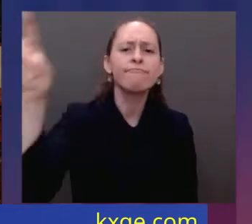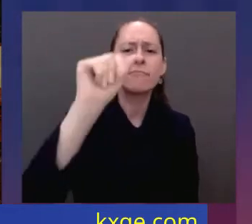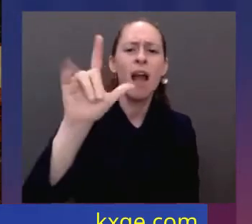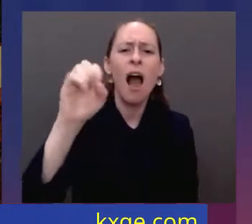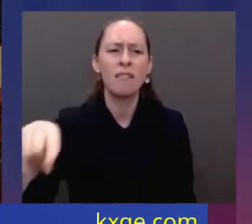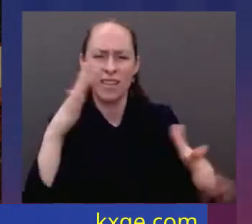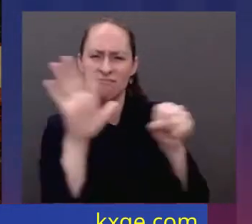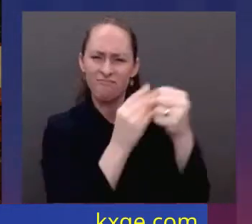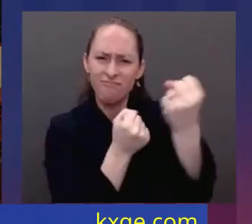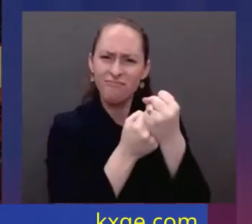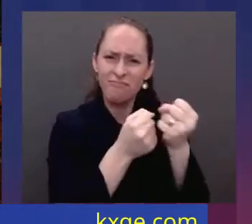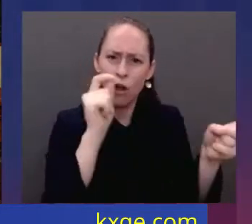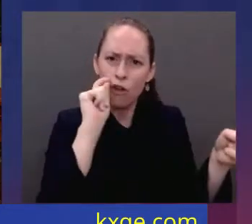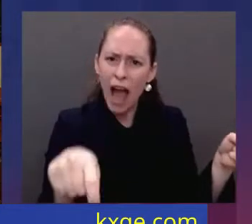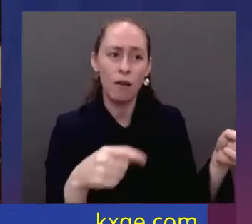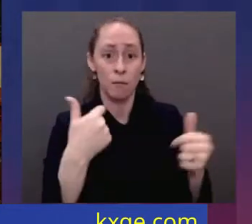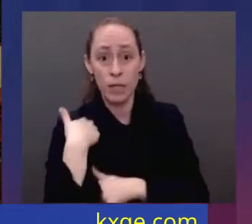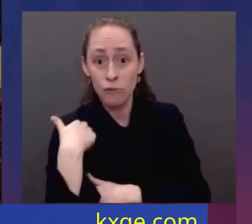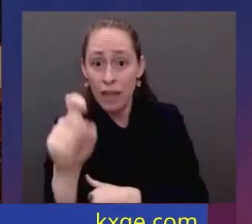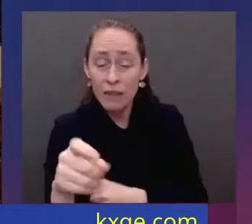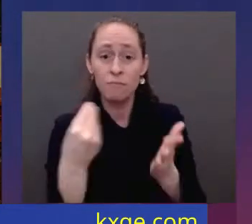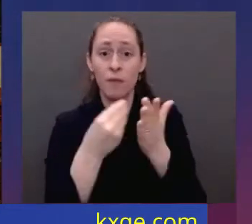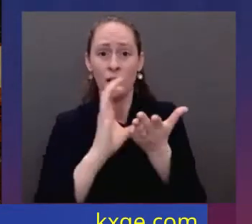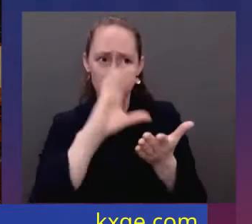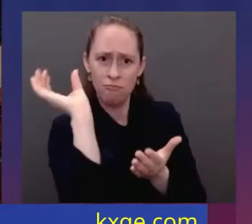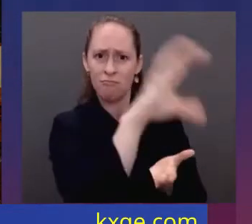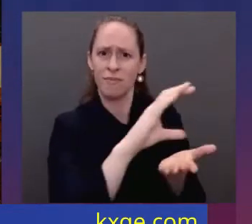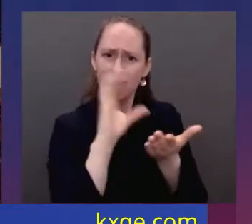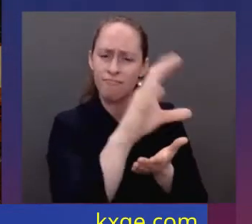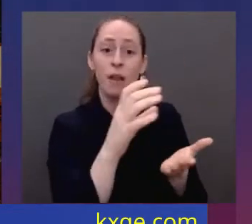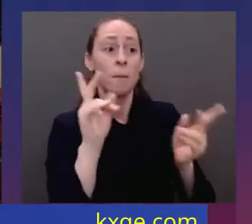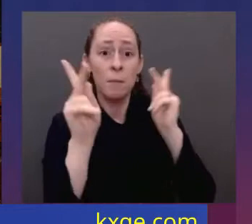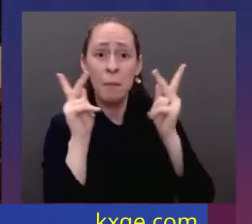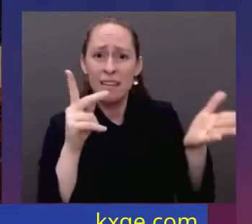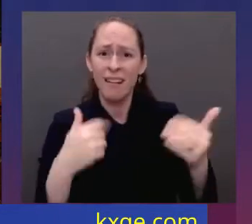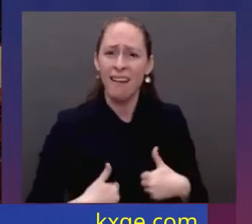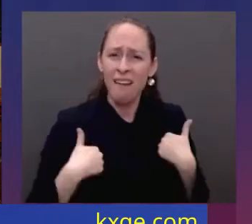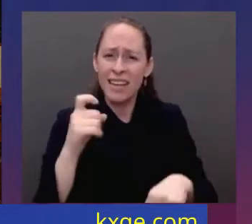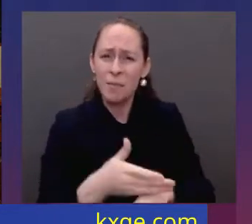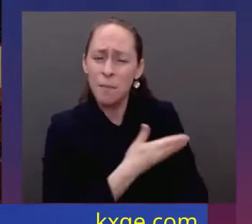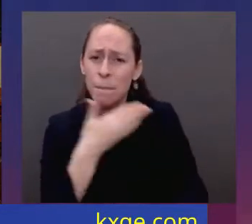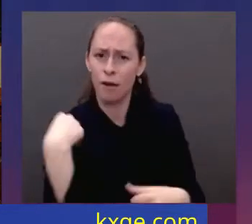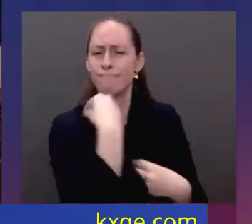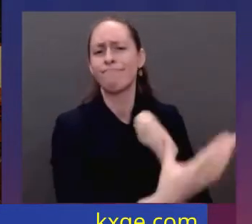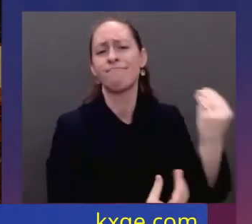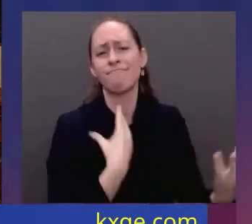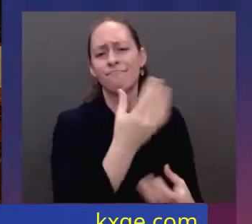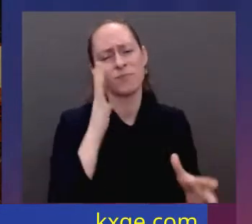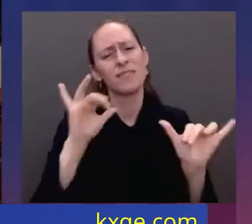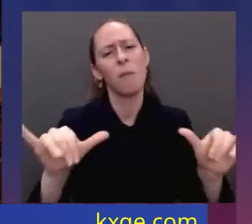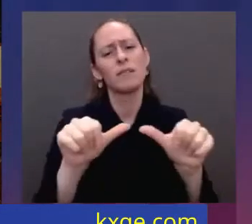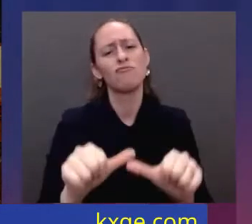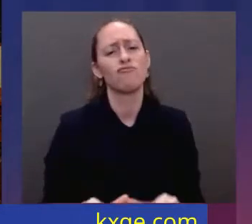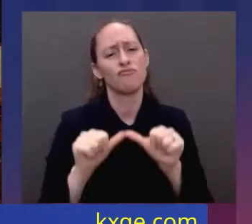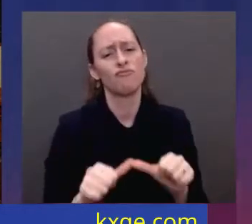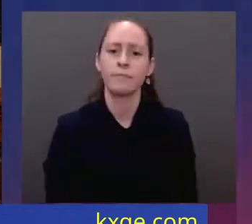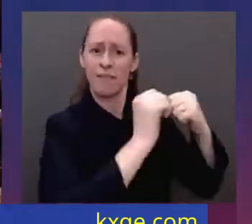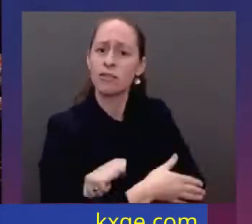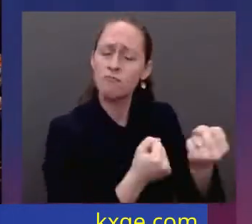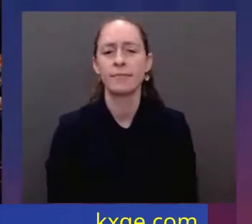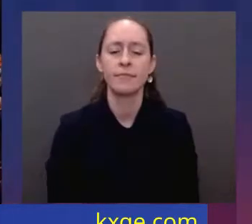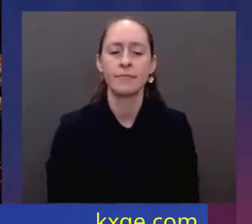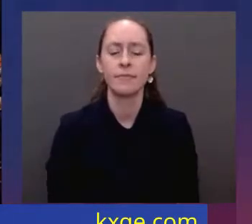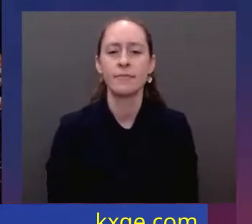economic assistance, humanitarian assistance. We're giving more than a billion dollars of direct assistance to Ukraine, and we'll continue to aid the Ukrainian people as they defend their country and help ease their suffering.